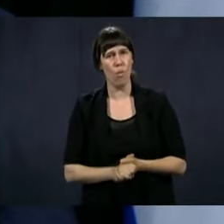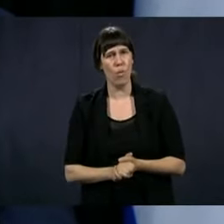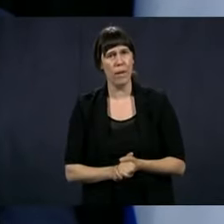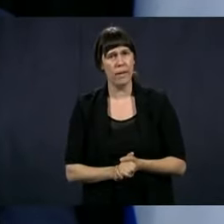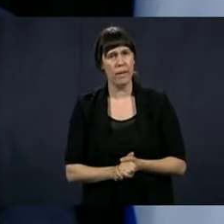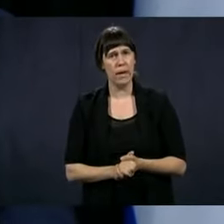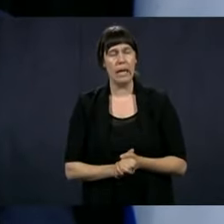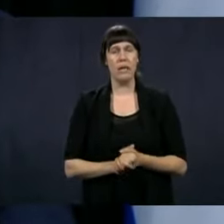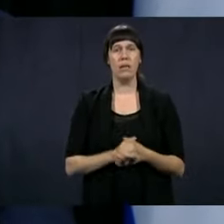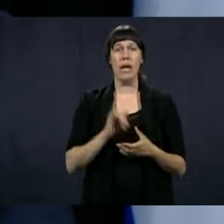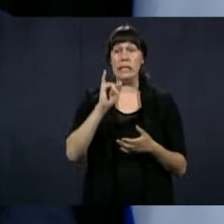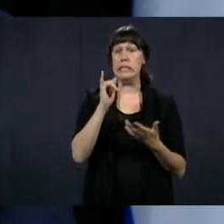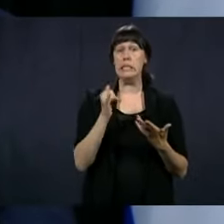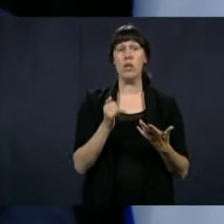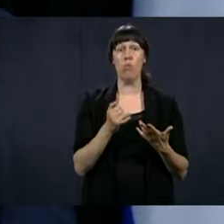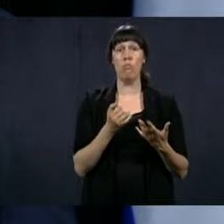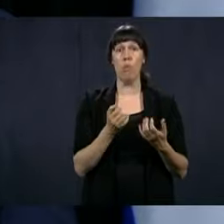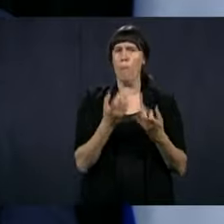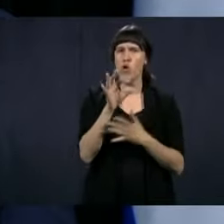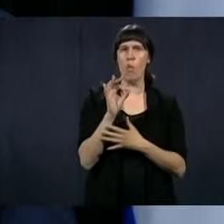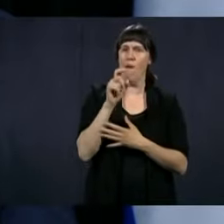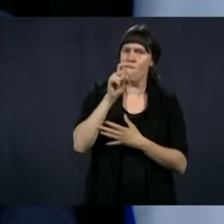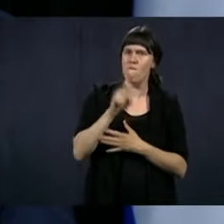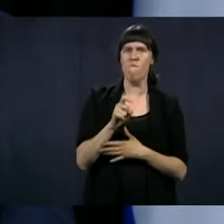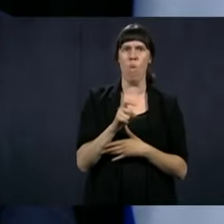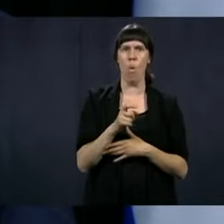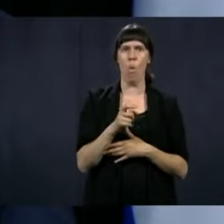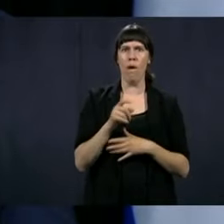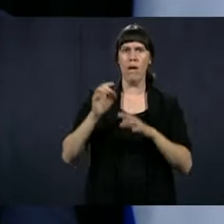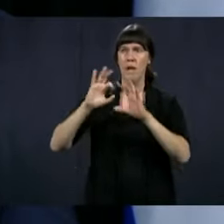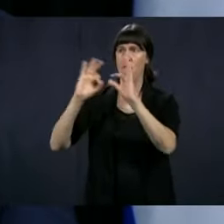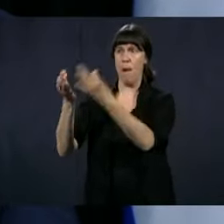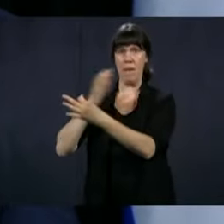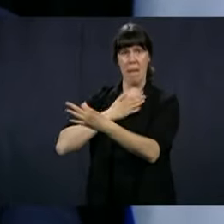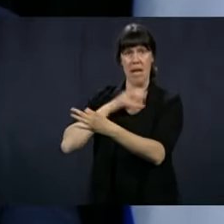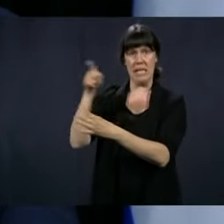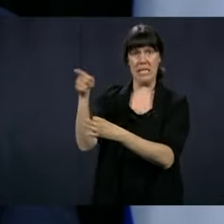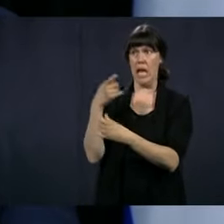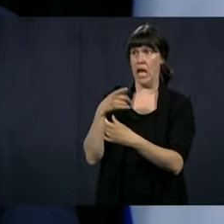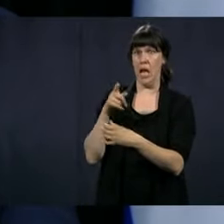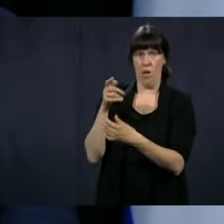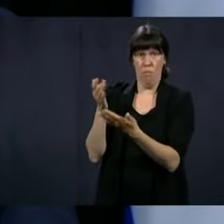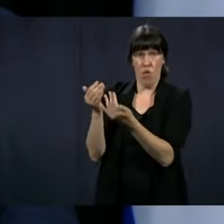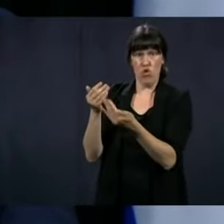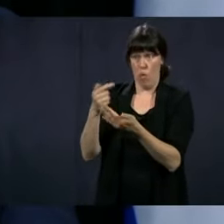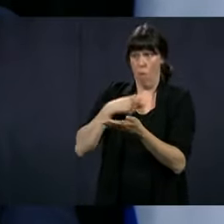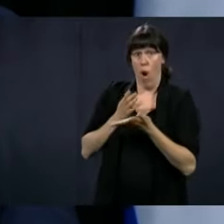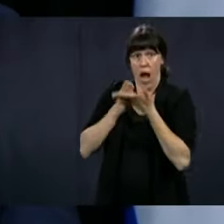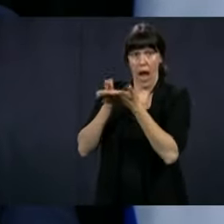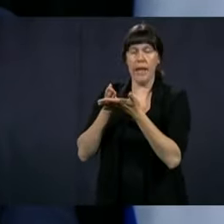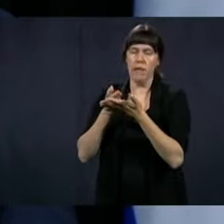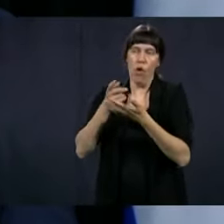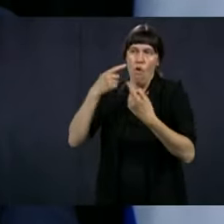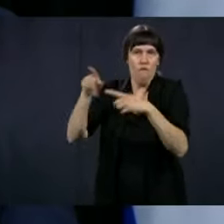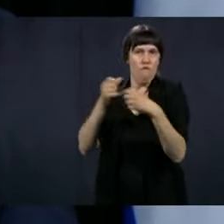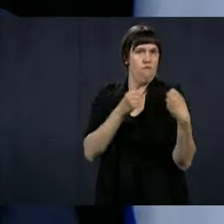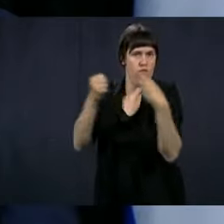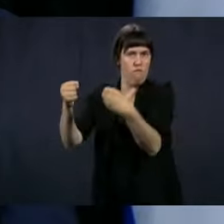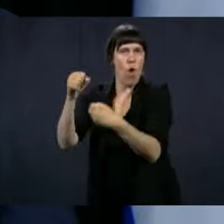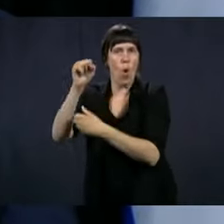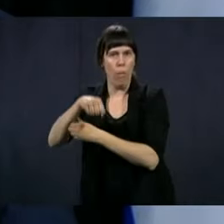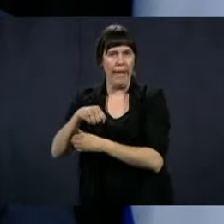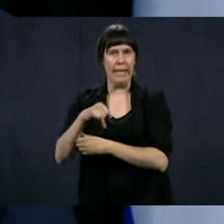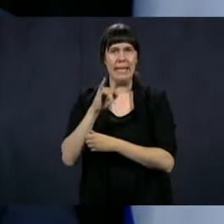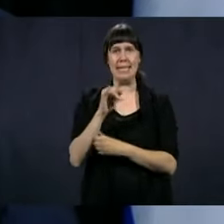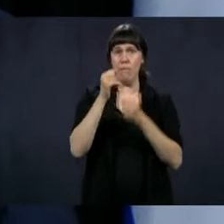patient. If there's no other alternative, that's one thing. You know, if you want to go see somebody in your family, that's one thing. But if there are alternatives,